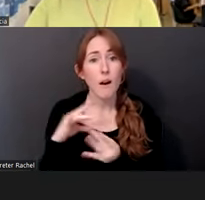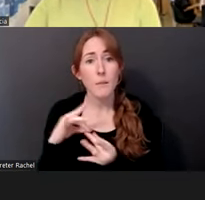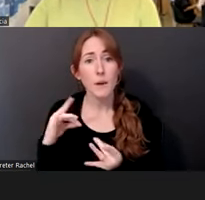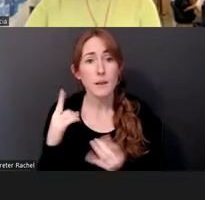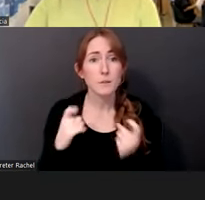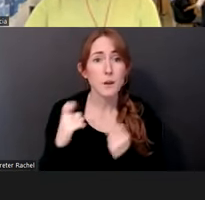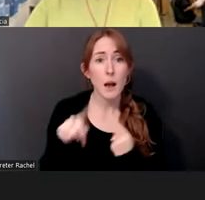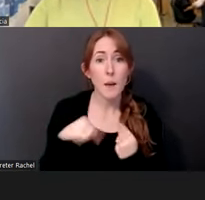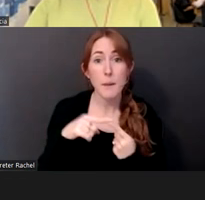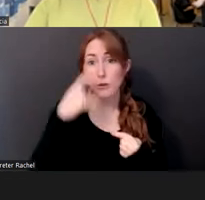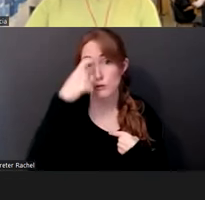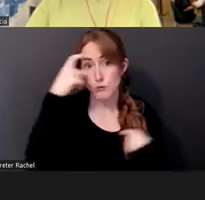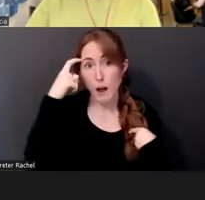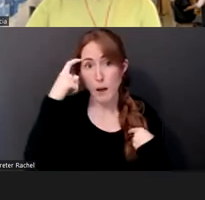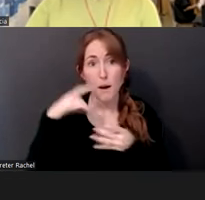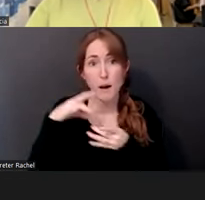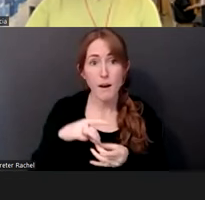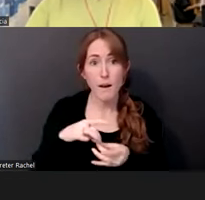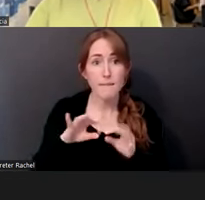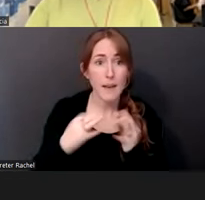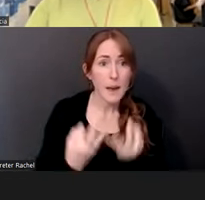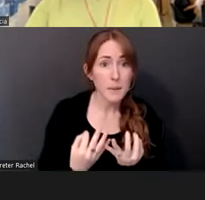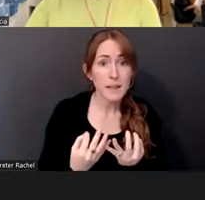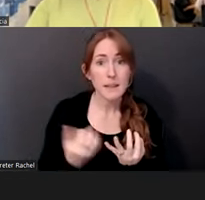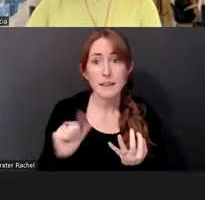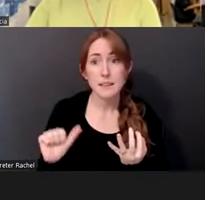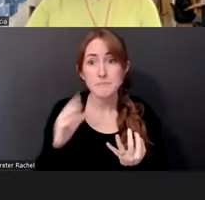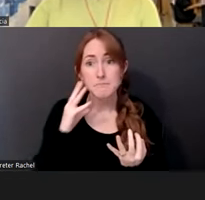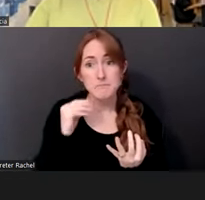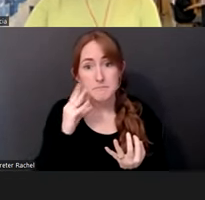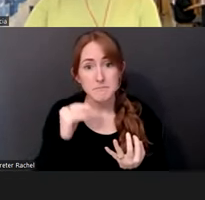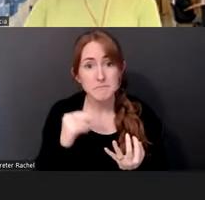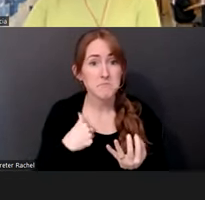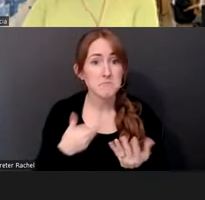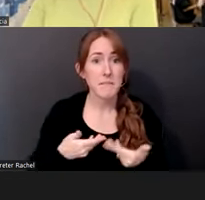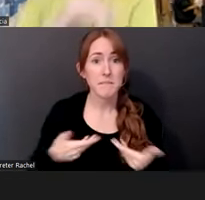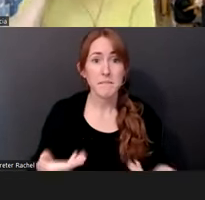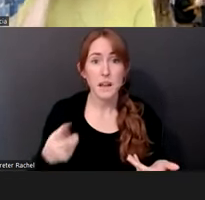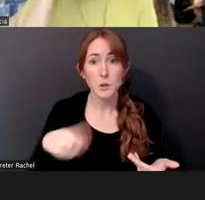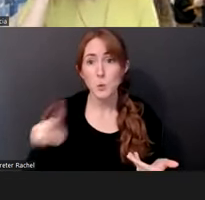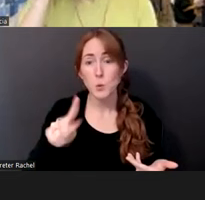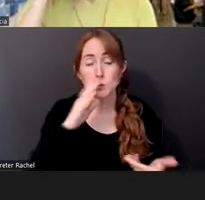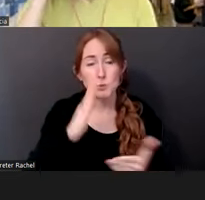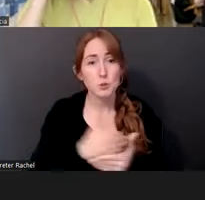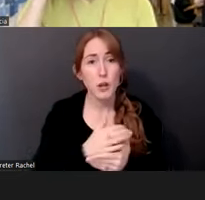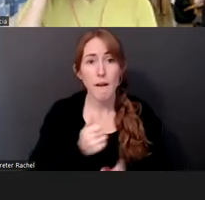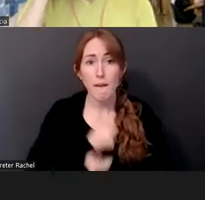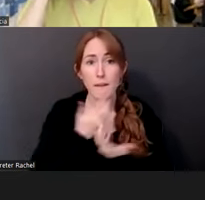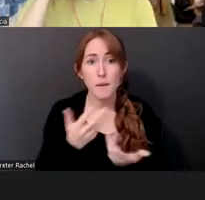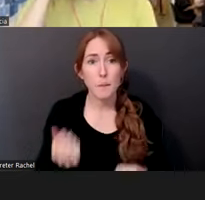trauma and families, or if there's an experience that you have invites you to, to share that, to bring it to the space for us to, to learn from.